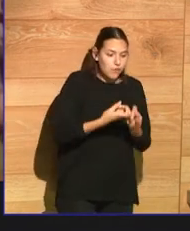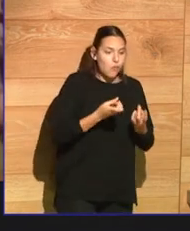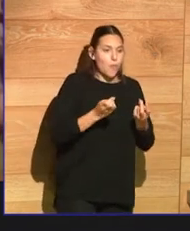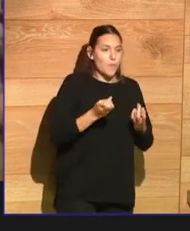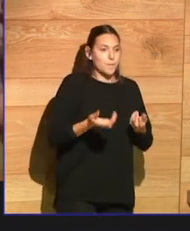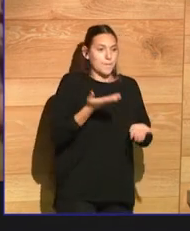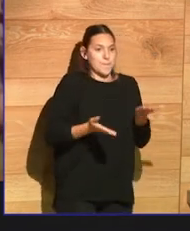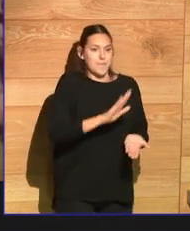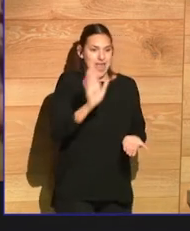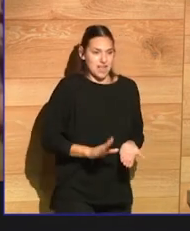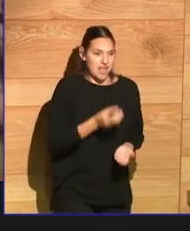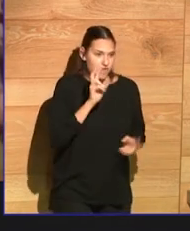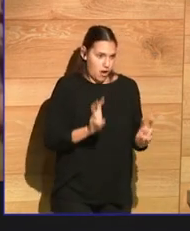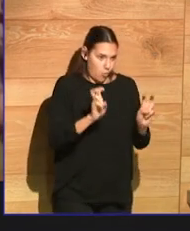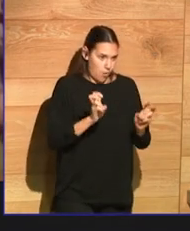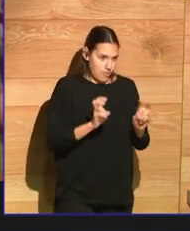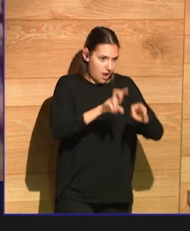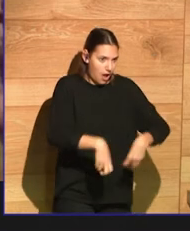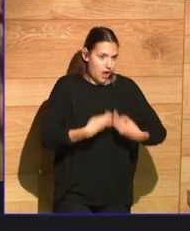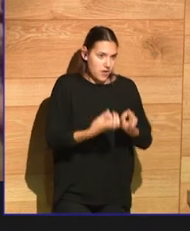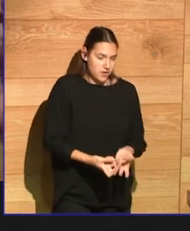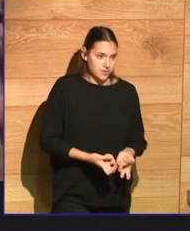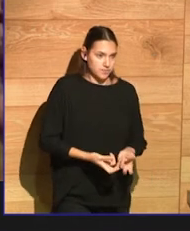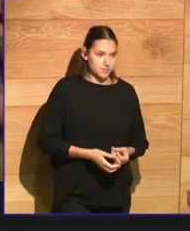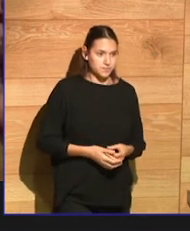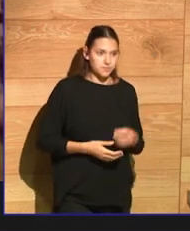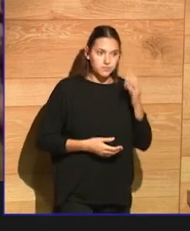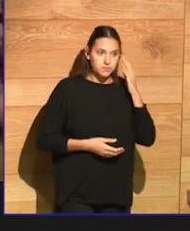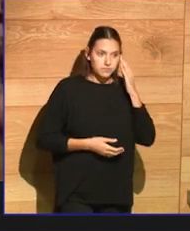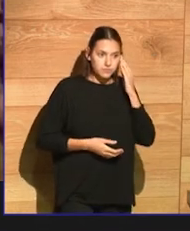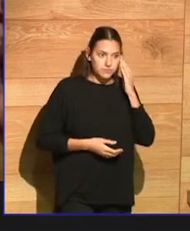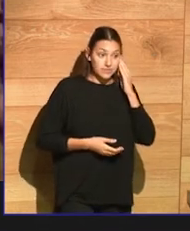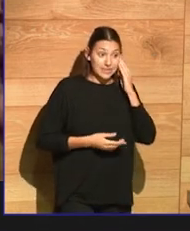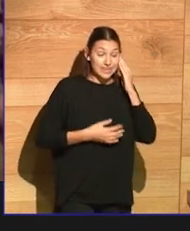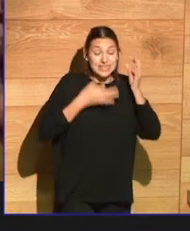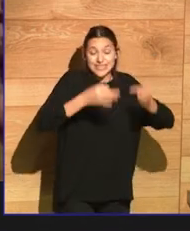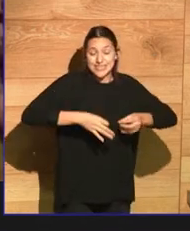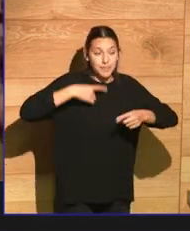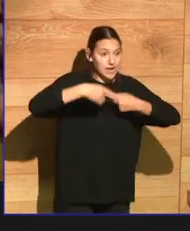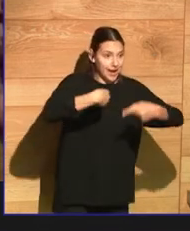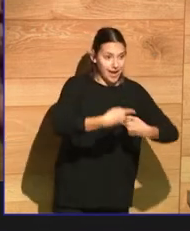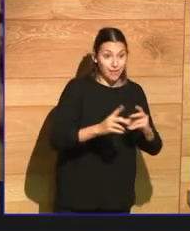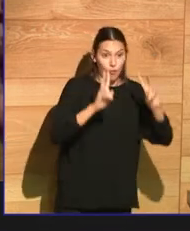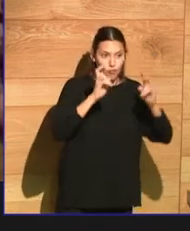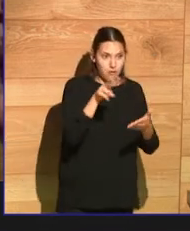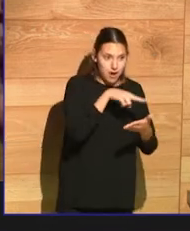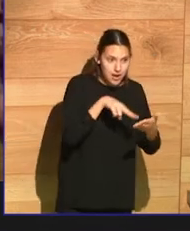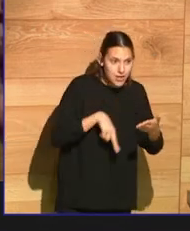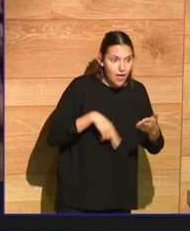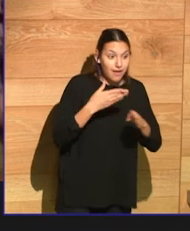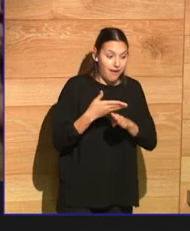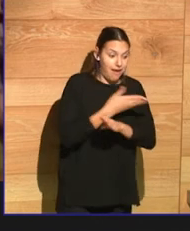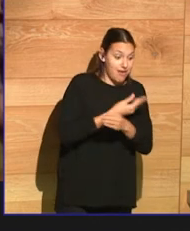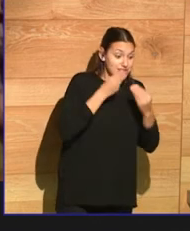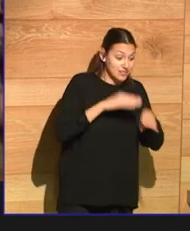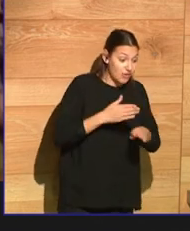And there's always a new generation of readers who haven't seen that story. So you